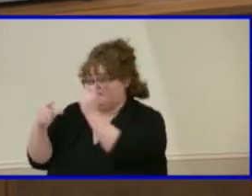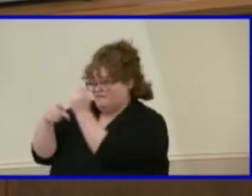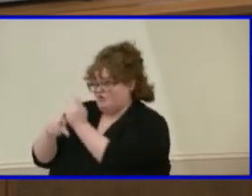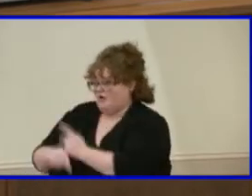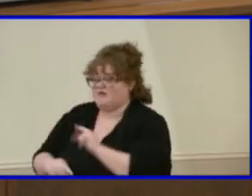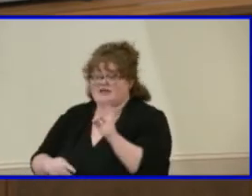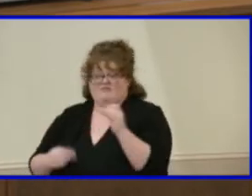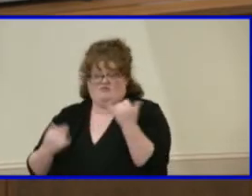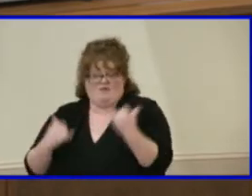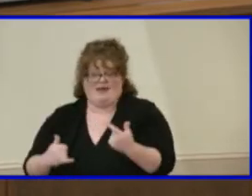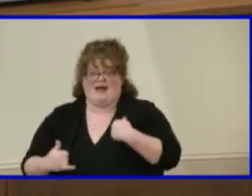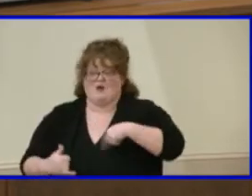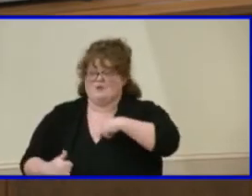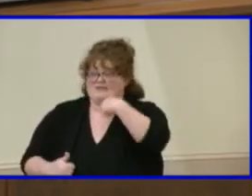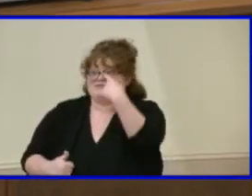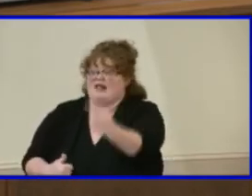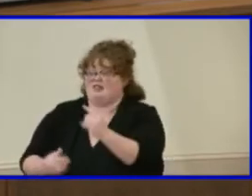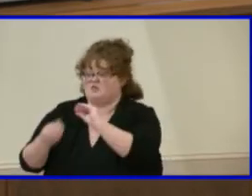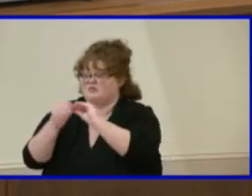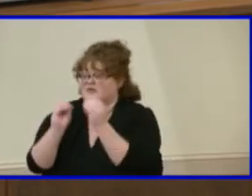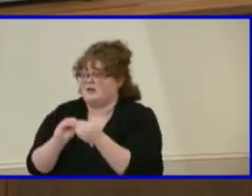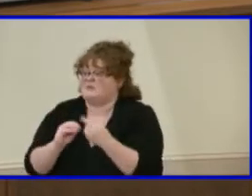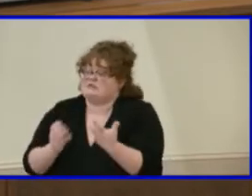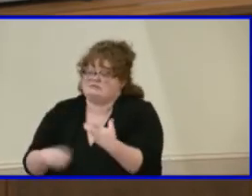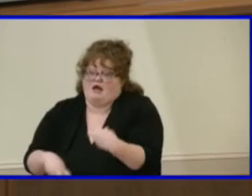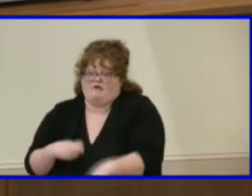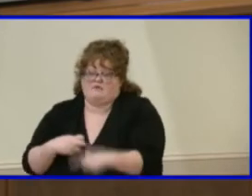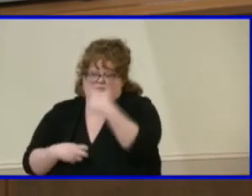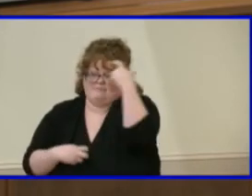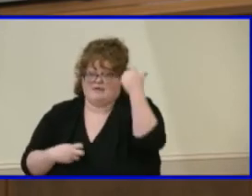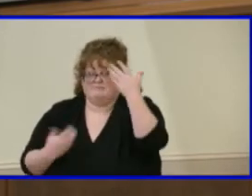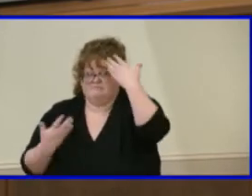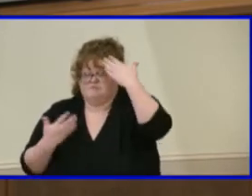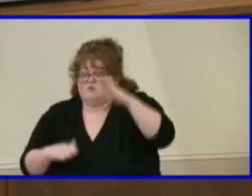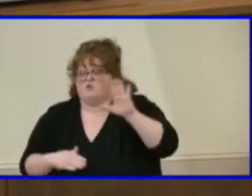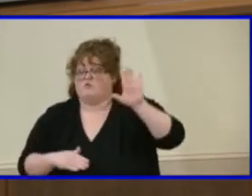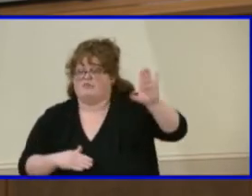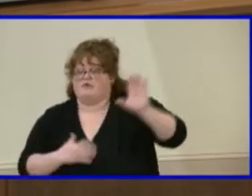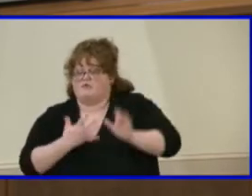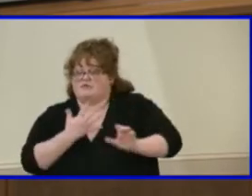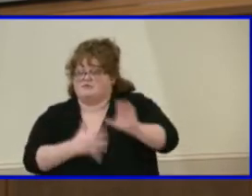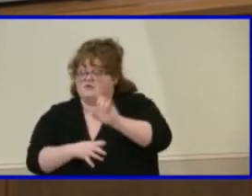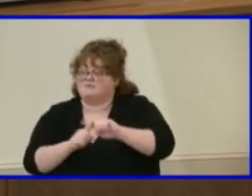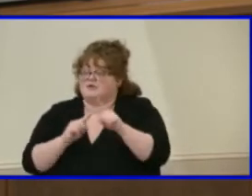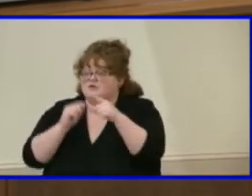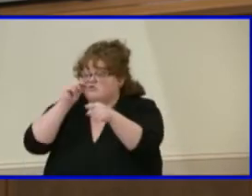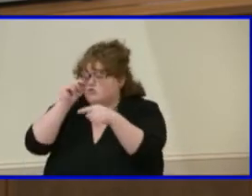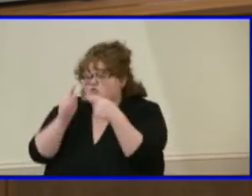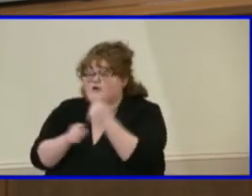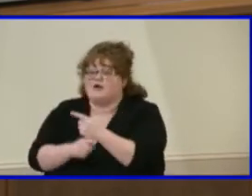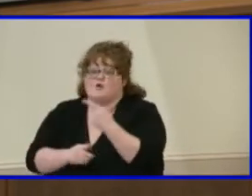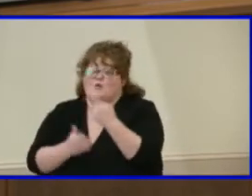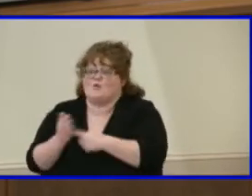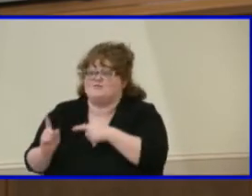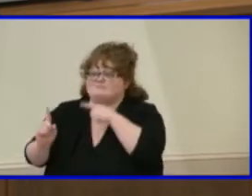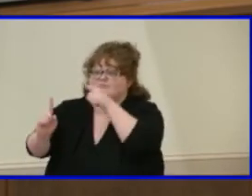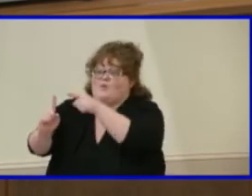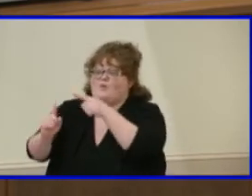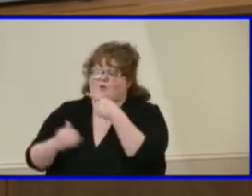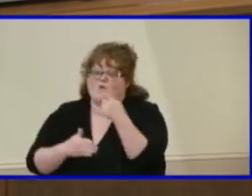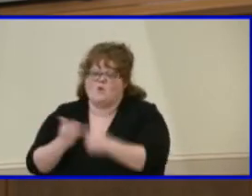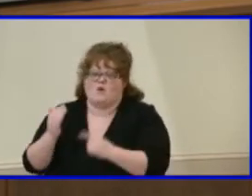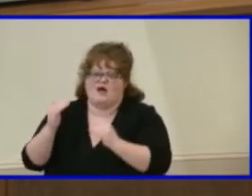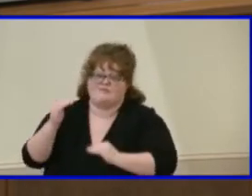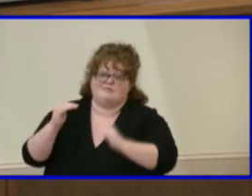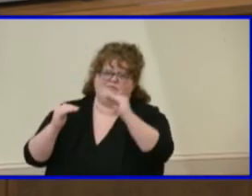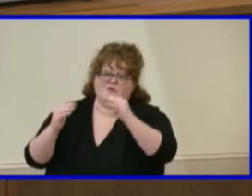there right now, I think that would be a little bit more difficult, but you're absolutely right. You know, what is the bar that we're trying to hit? What is the growth we want to